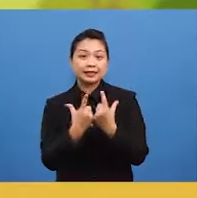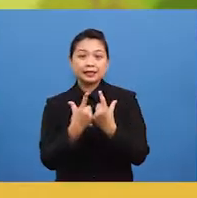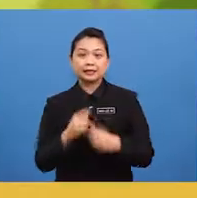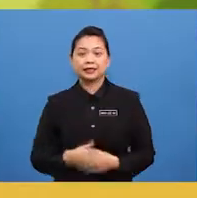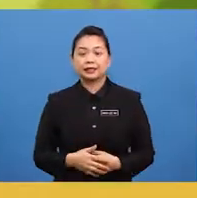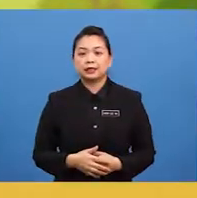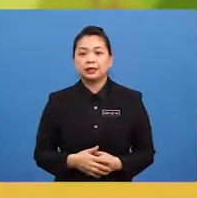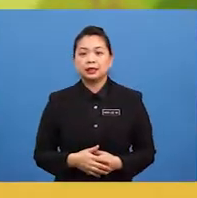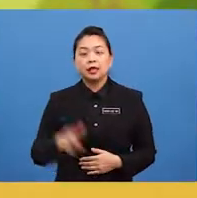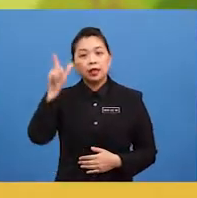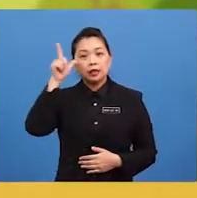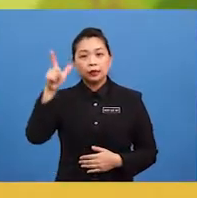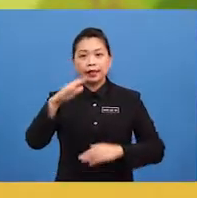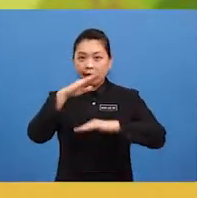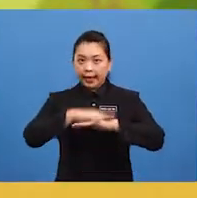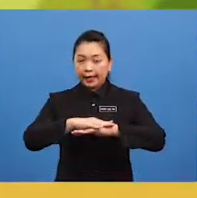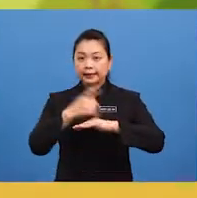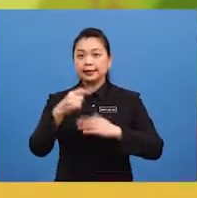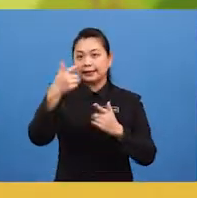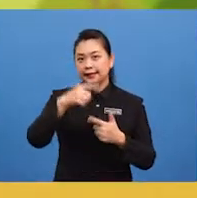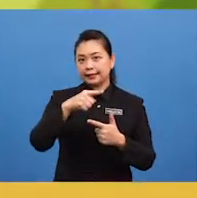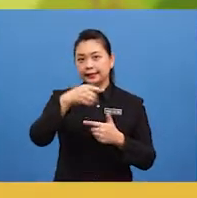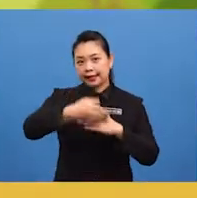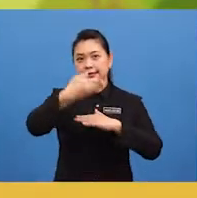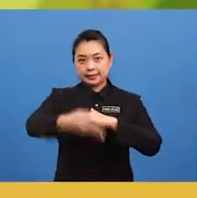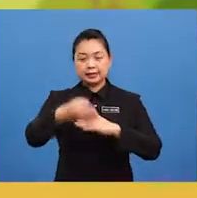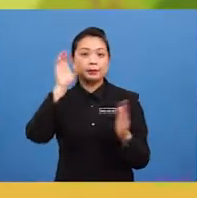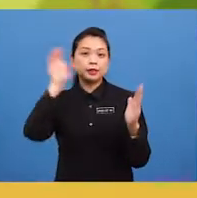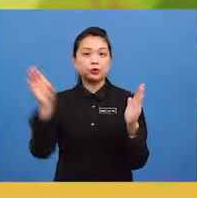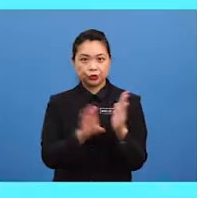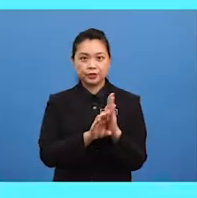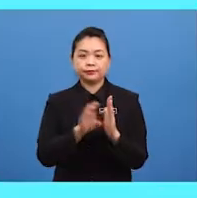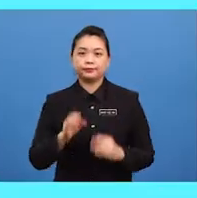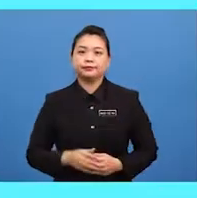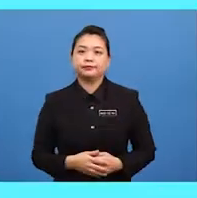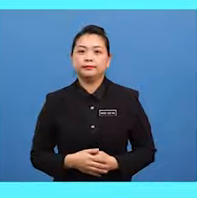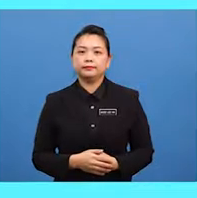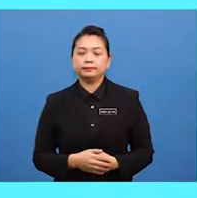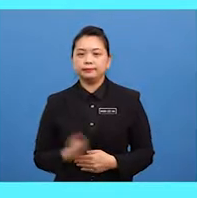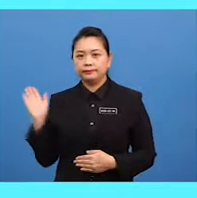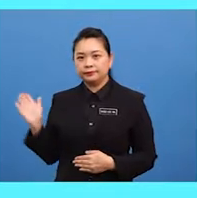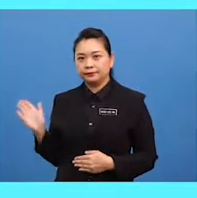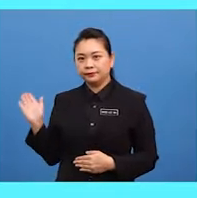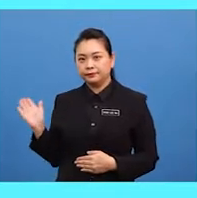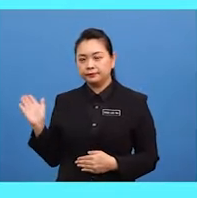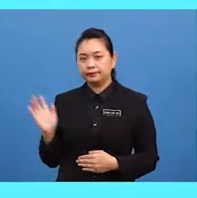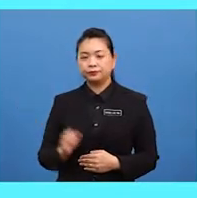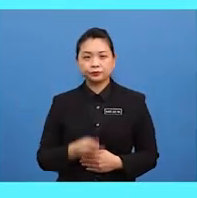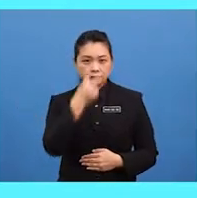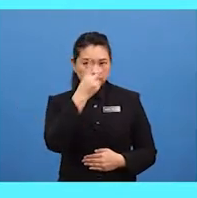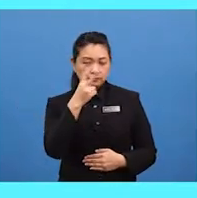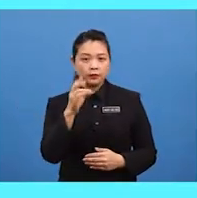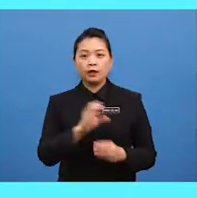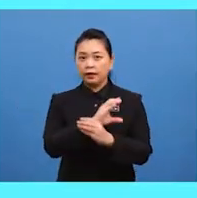look at the next picture if you look carefully